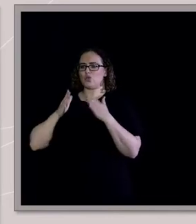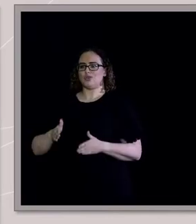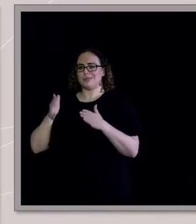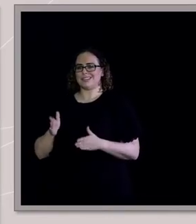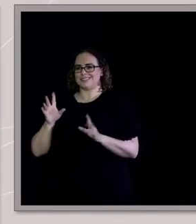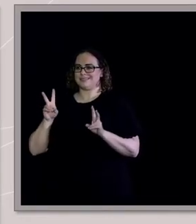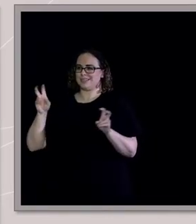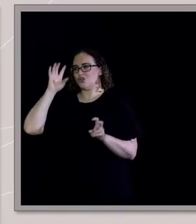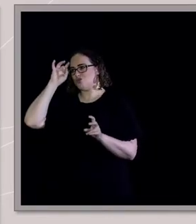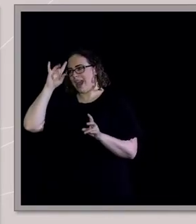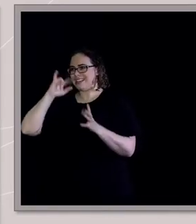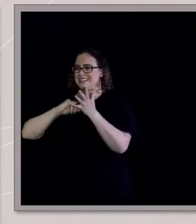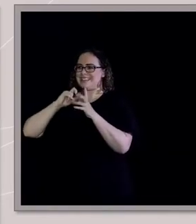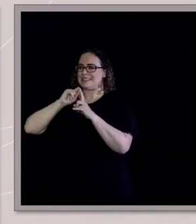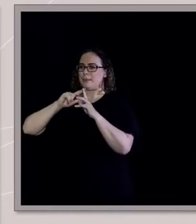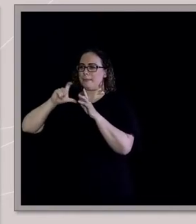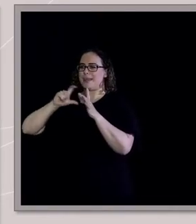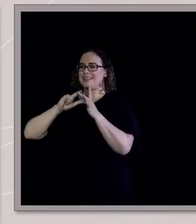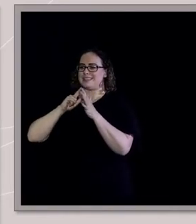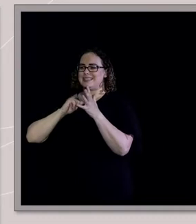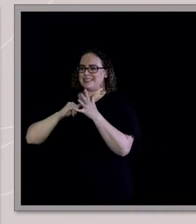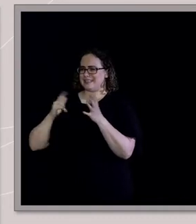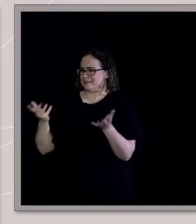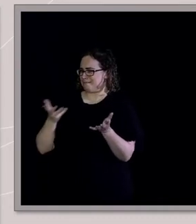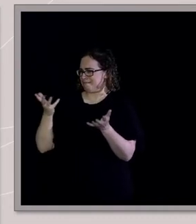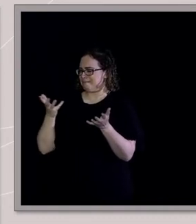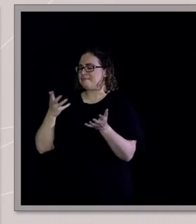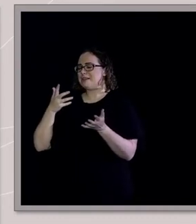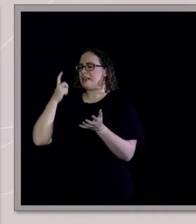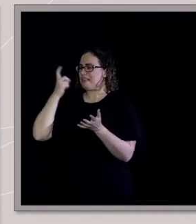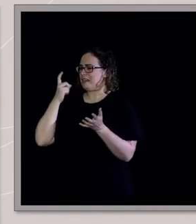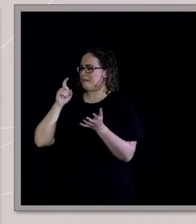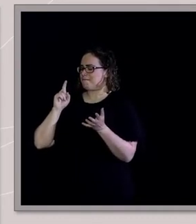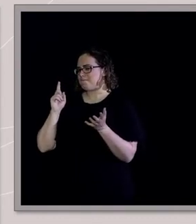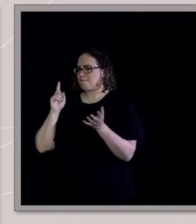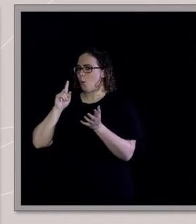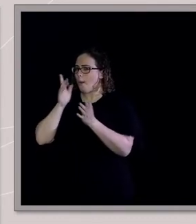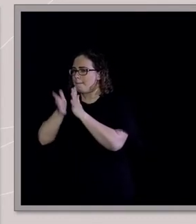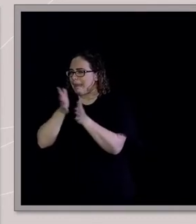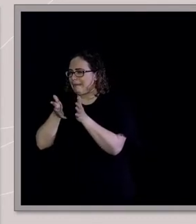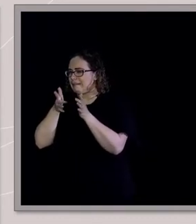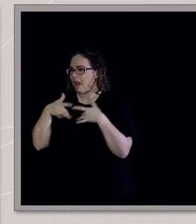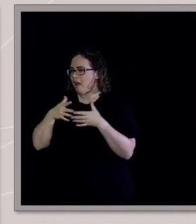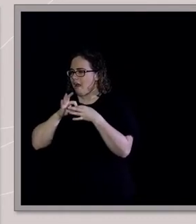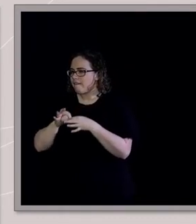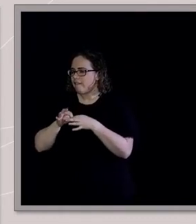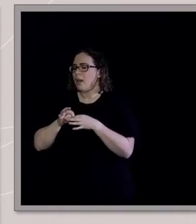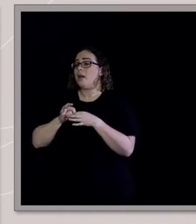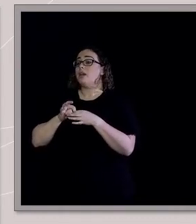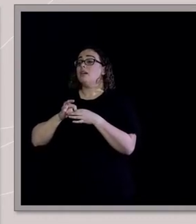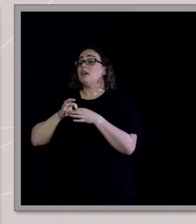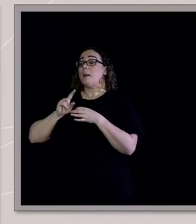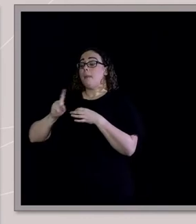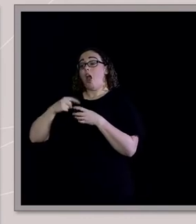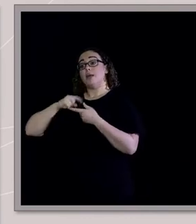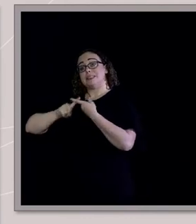But I, for me, that's, that's a beautiful thing. They're not knowing. So I try and enjoy that, you know, because that's what keeps it exciting.